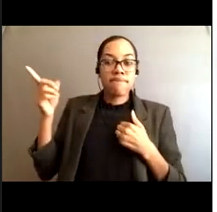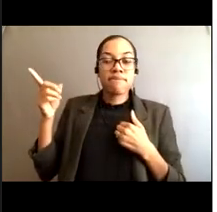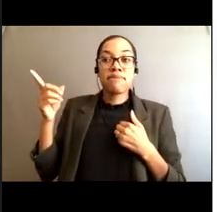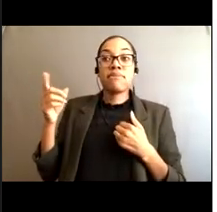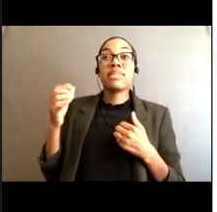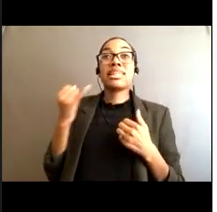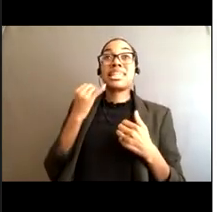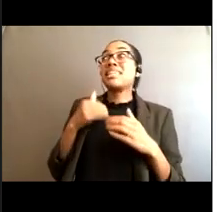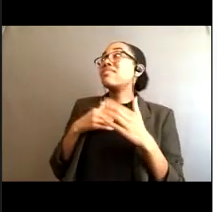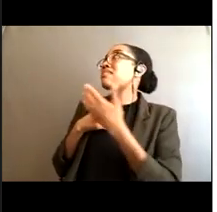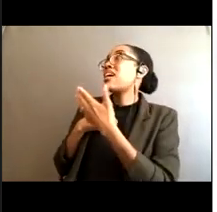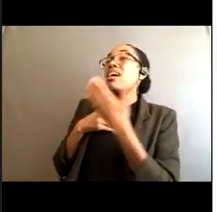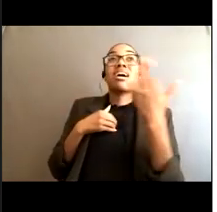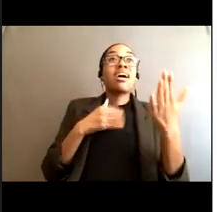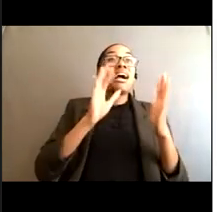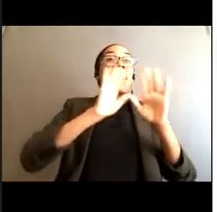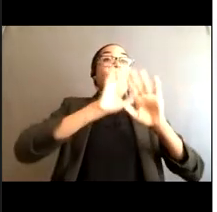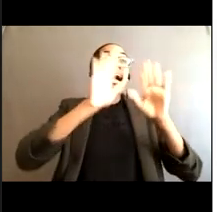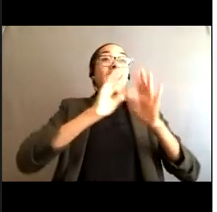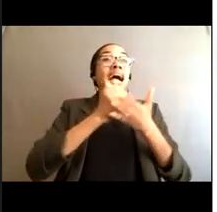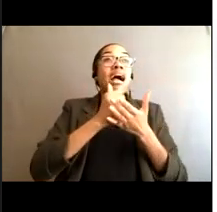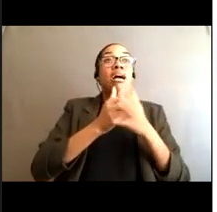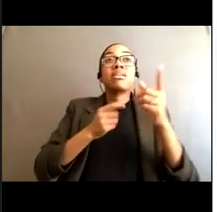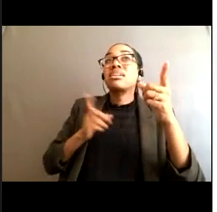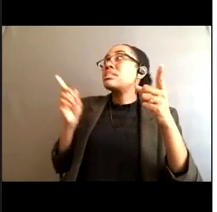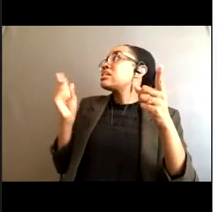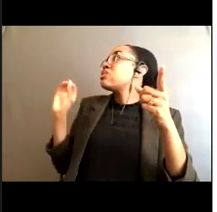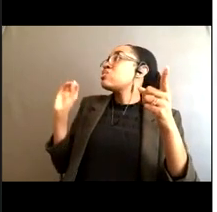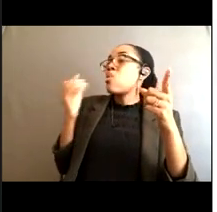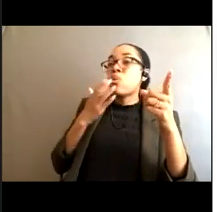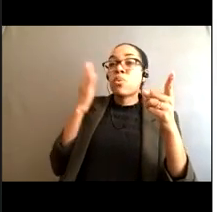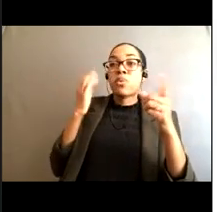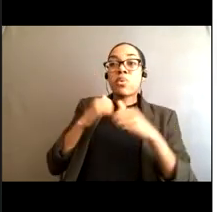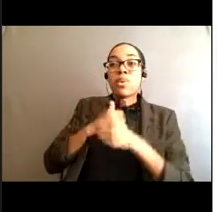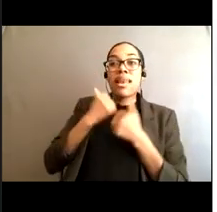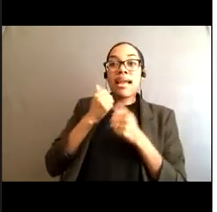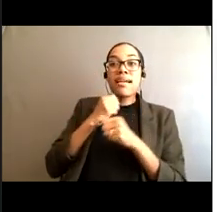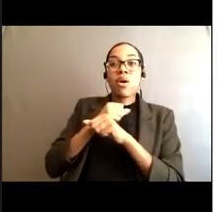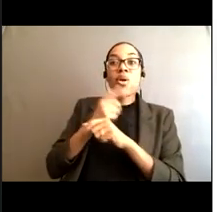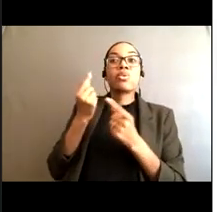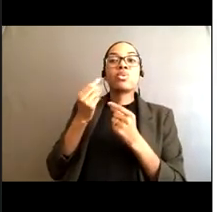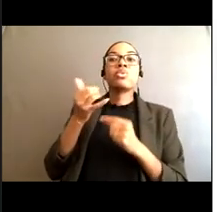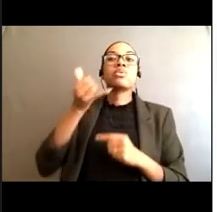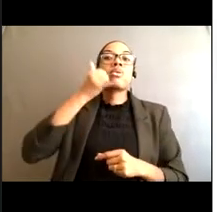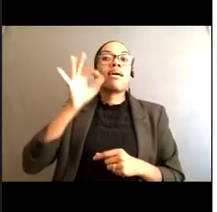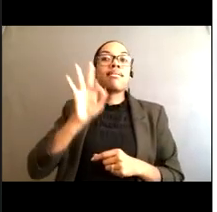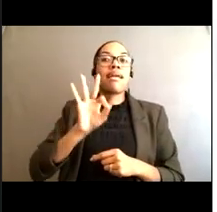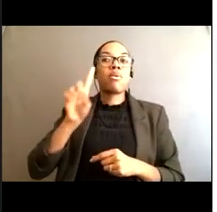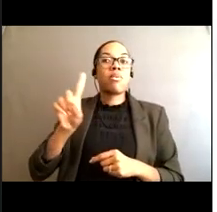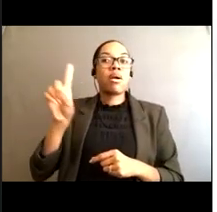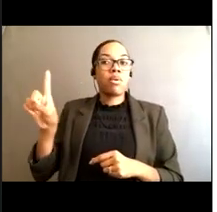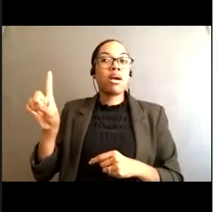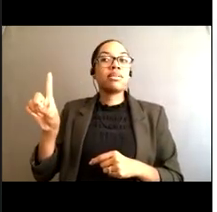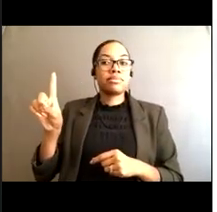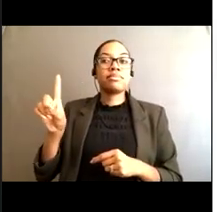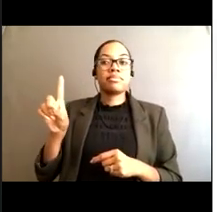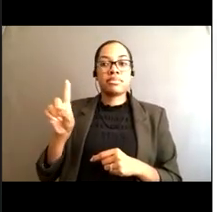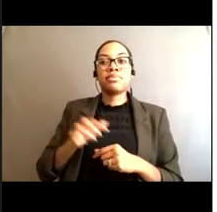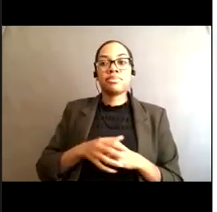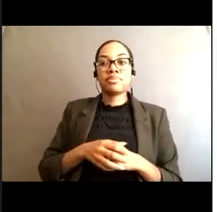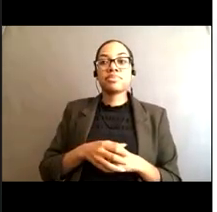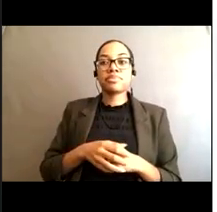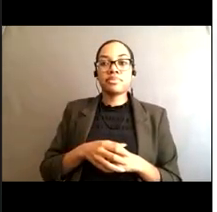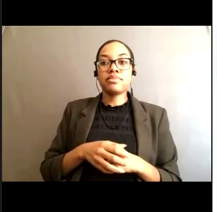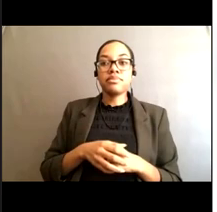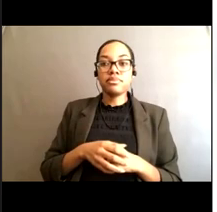-1 and they will send somebody to help there on the beach. If you can because a lot of times